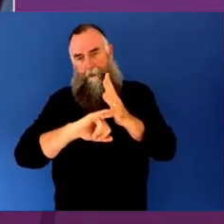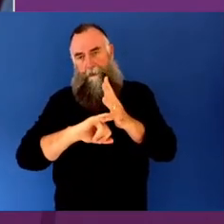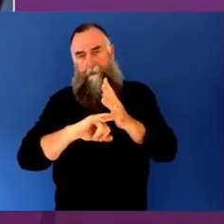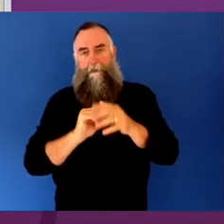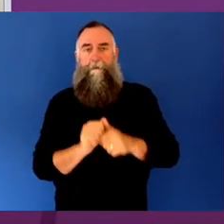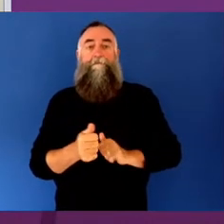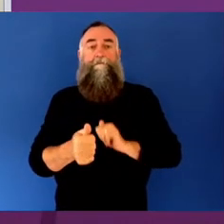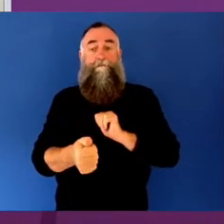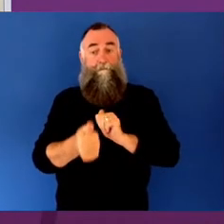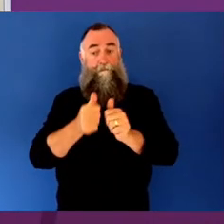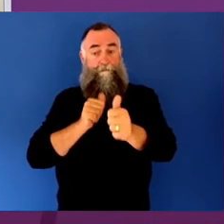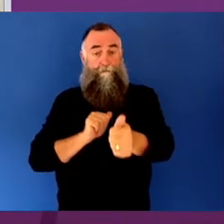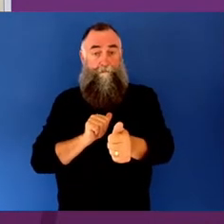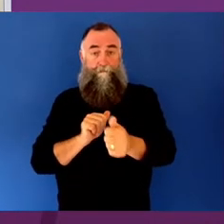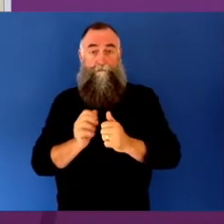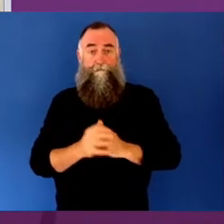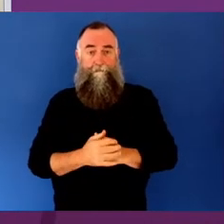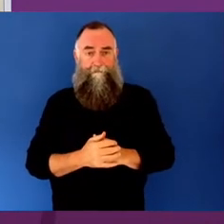Wow.